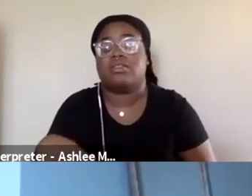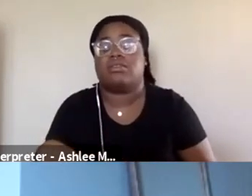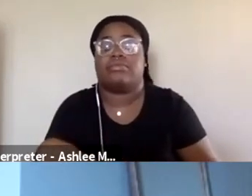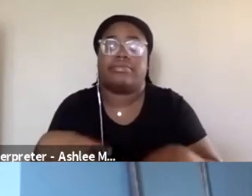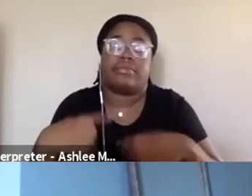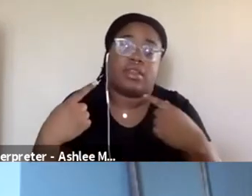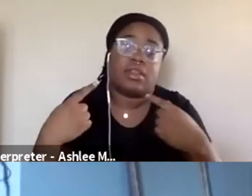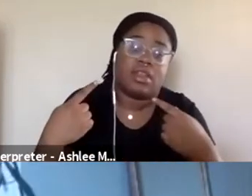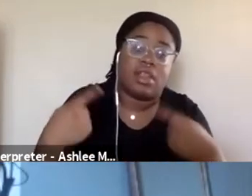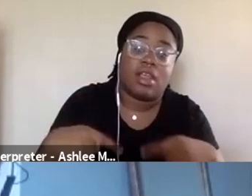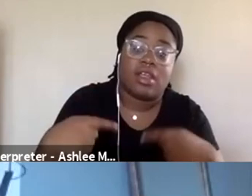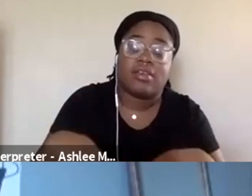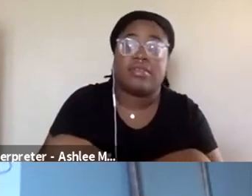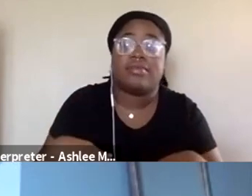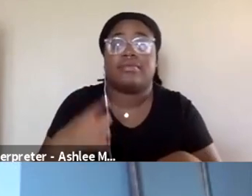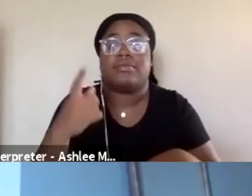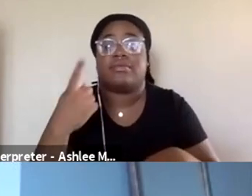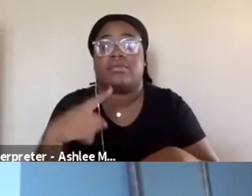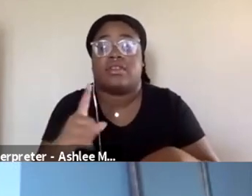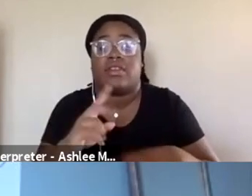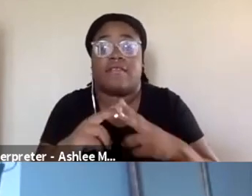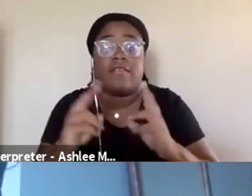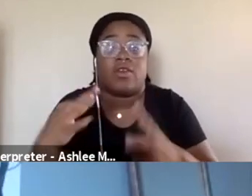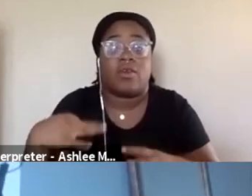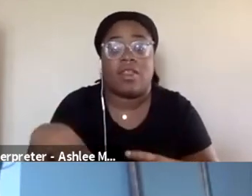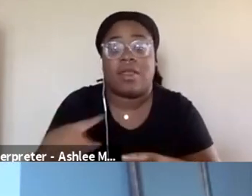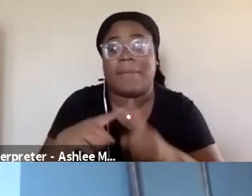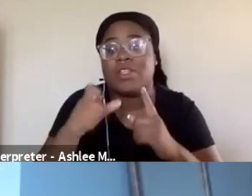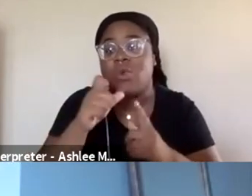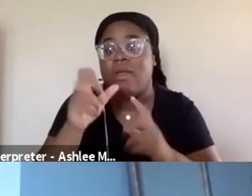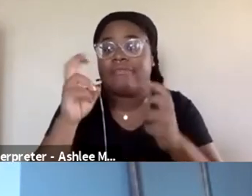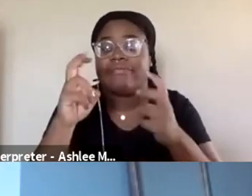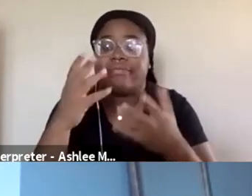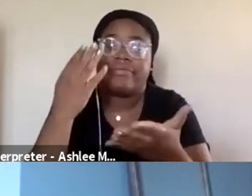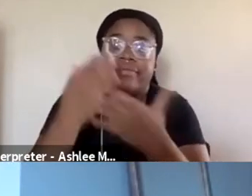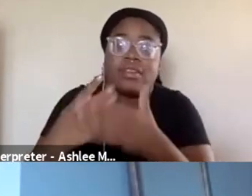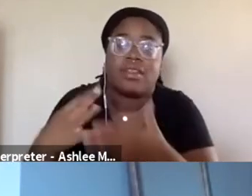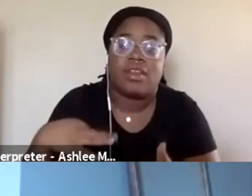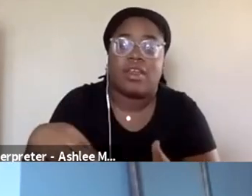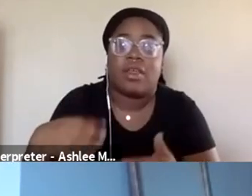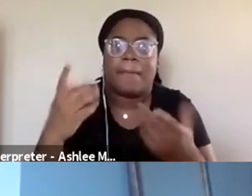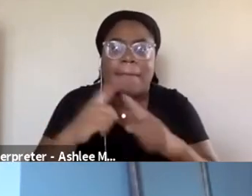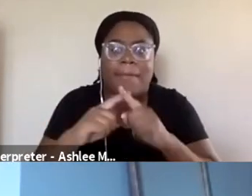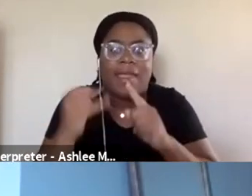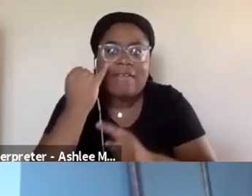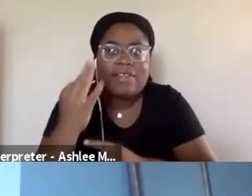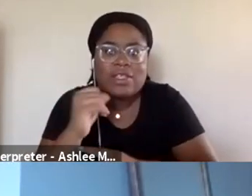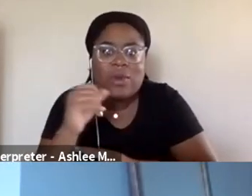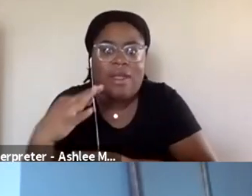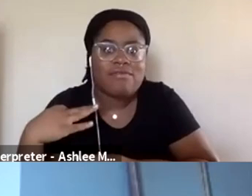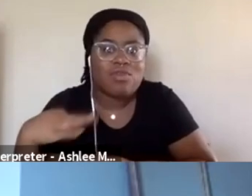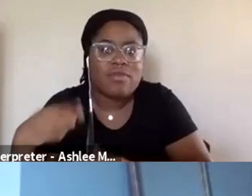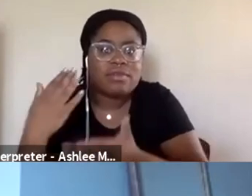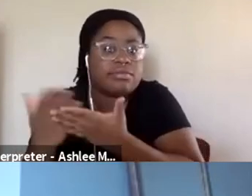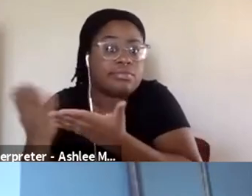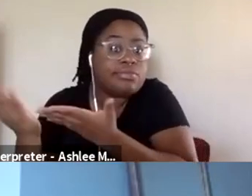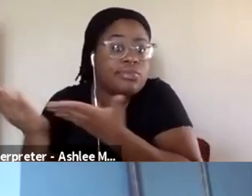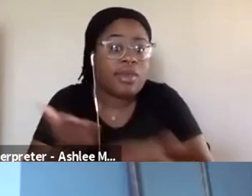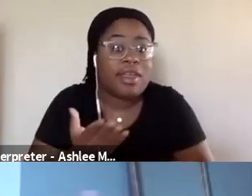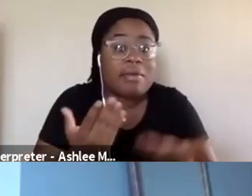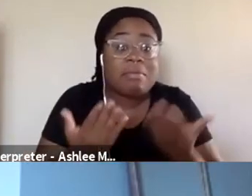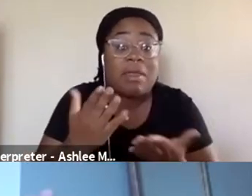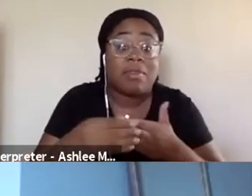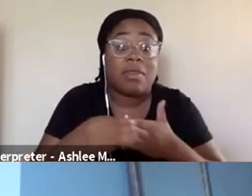are very qualified who may not have traditional qualifications. If they don't, and they seem promising, bring them in and be like, Hey, you could be the next leader of this